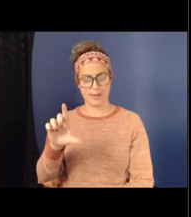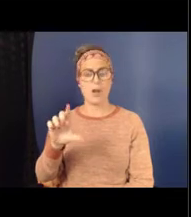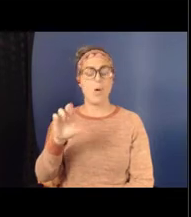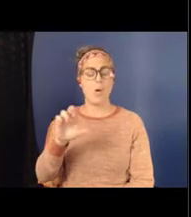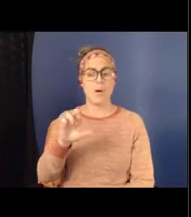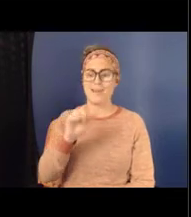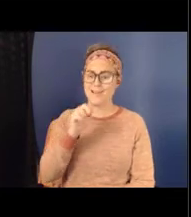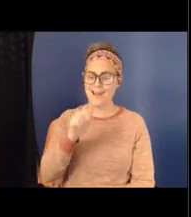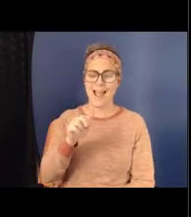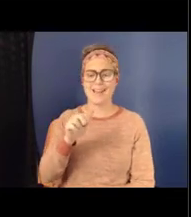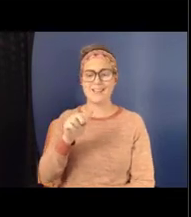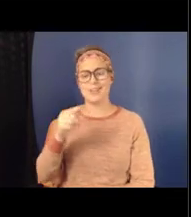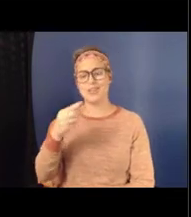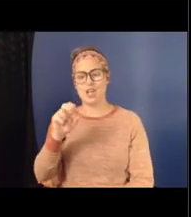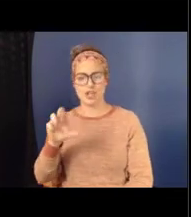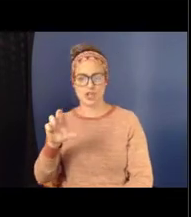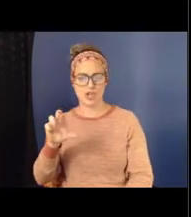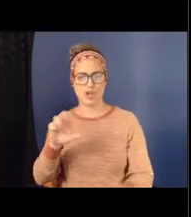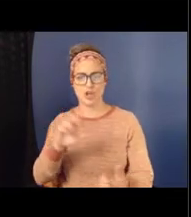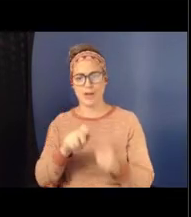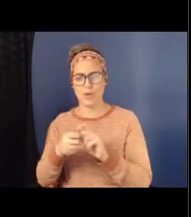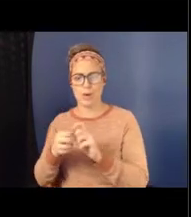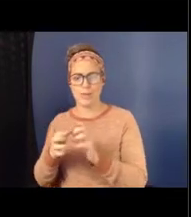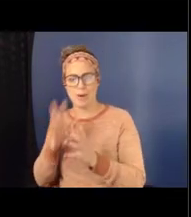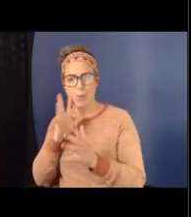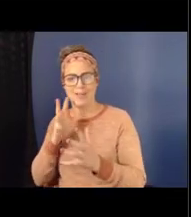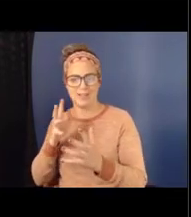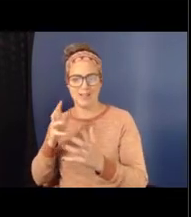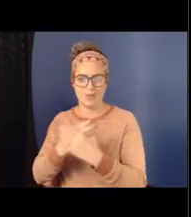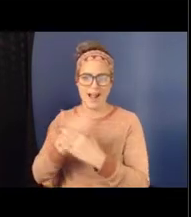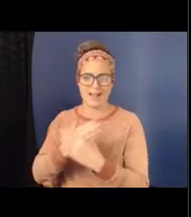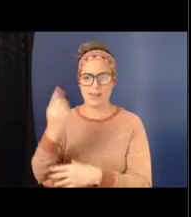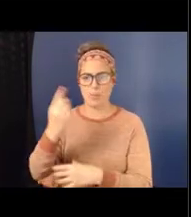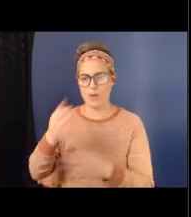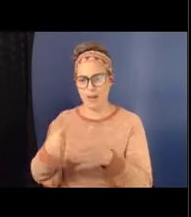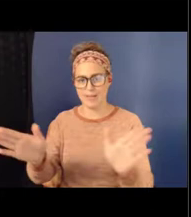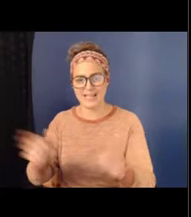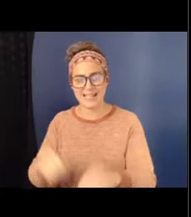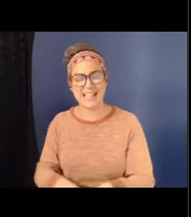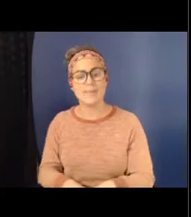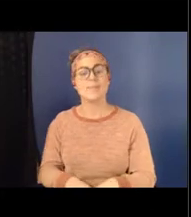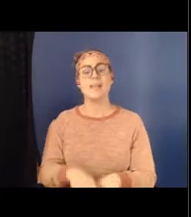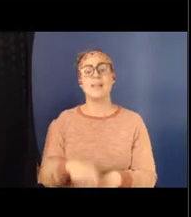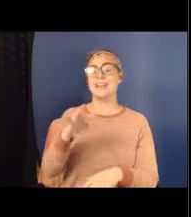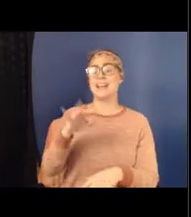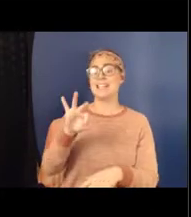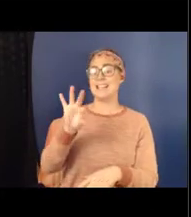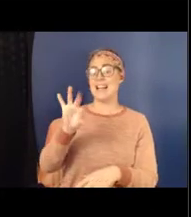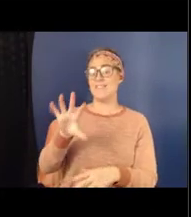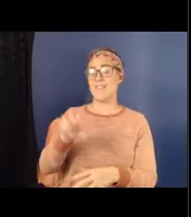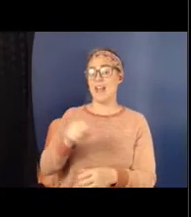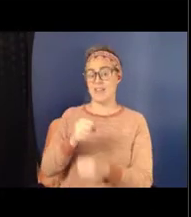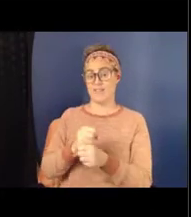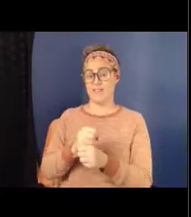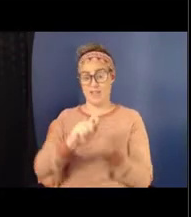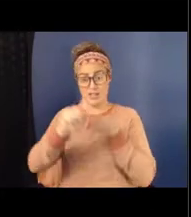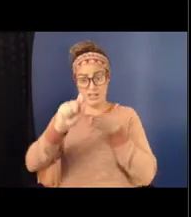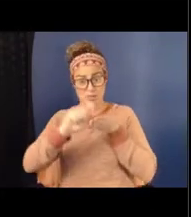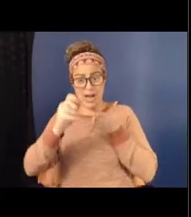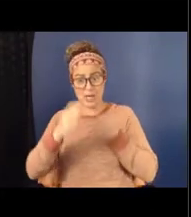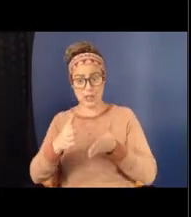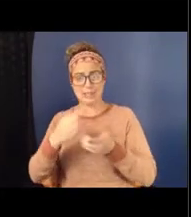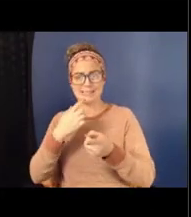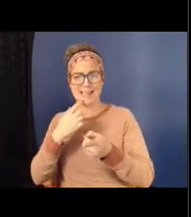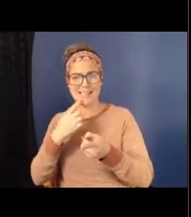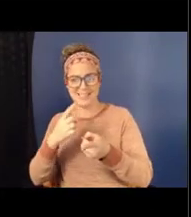So, this just kind of validates what Nan Stein talked about in her 1995 book about the public display of these